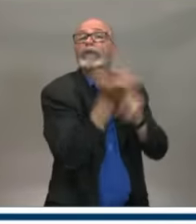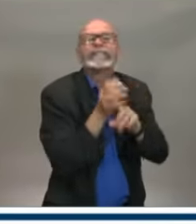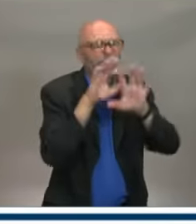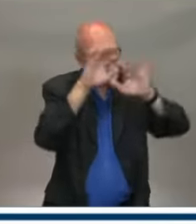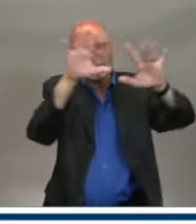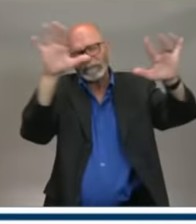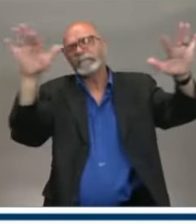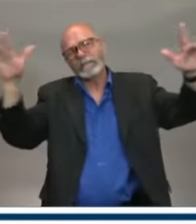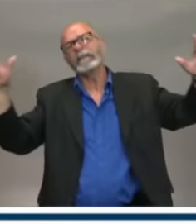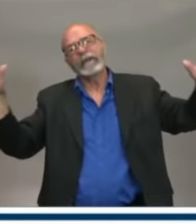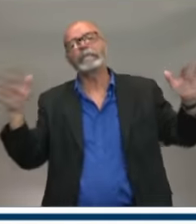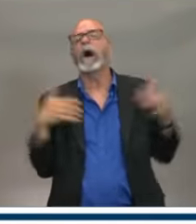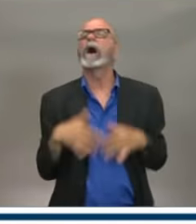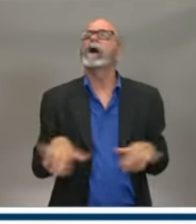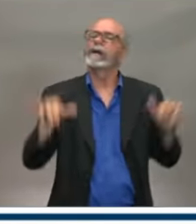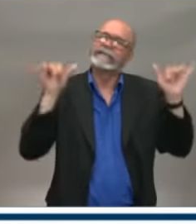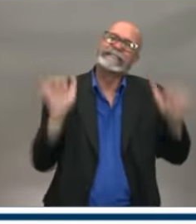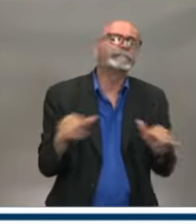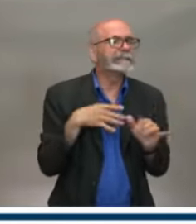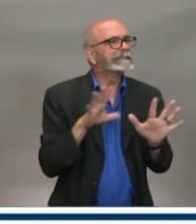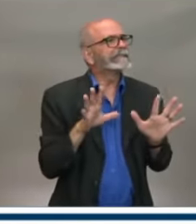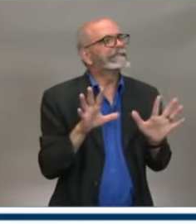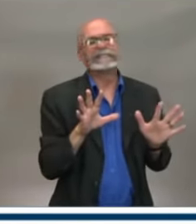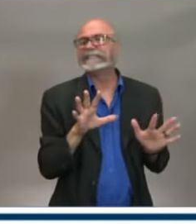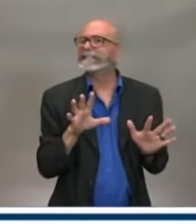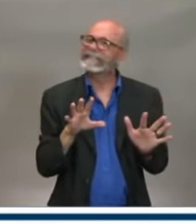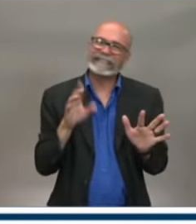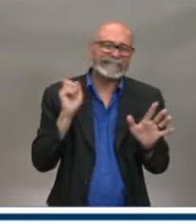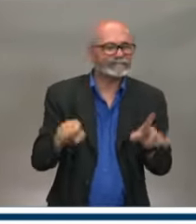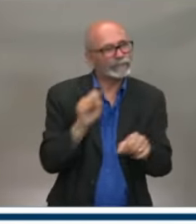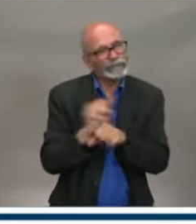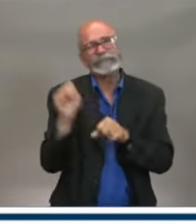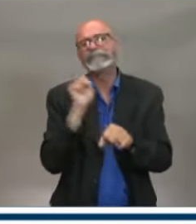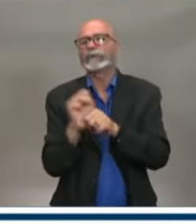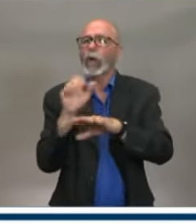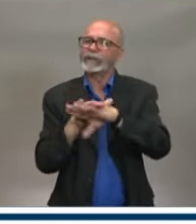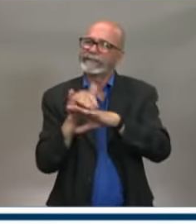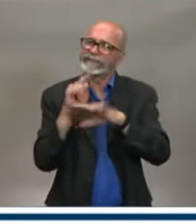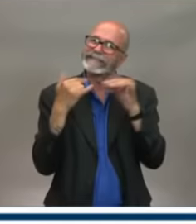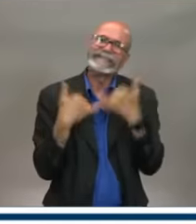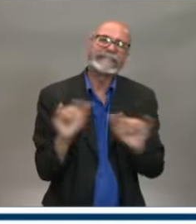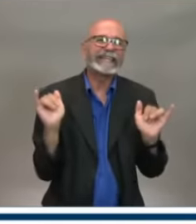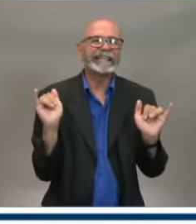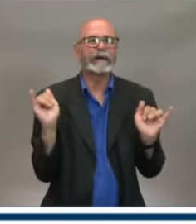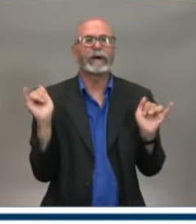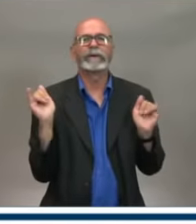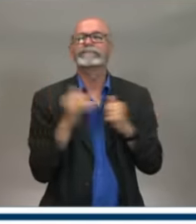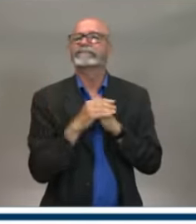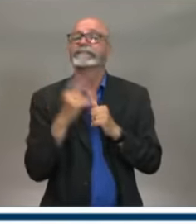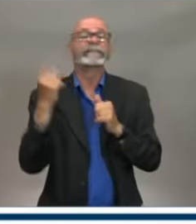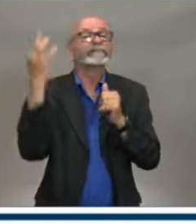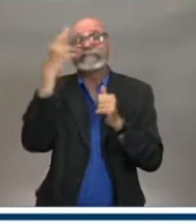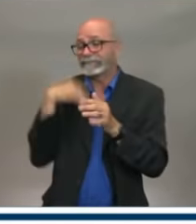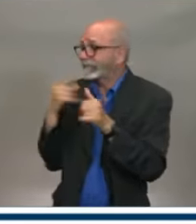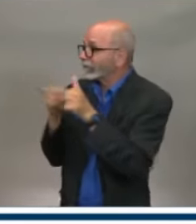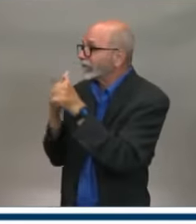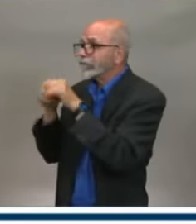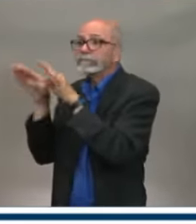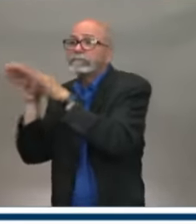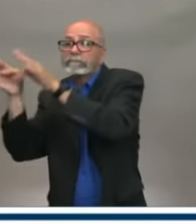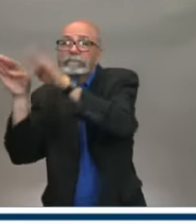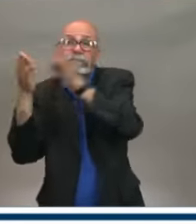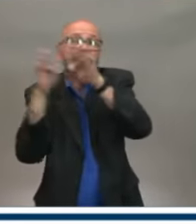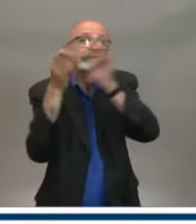work that we need to get through at the end of the day as we open up these other spaces, perhaps increase the number of people that can be